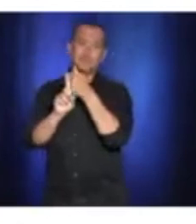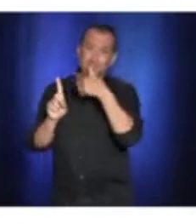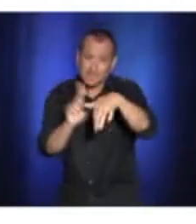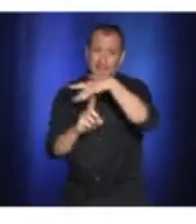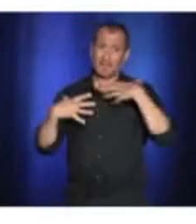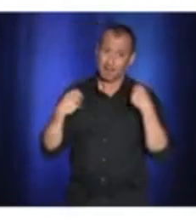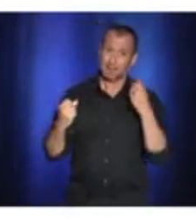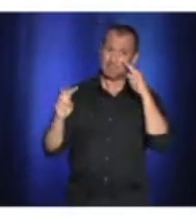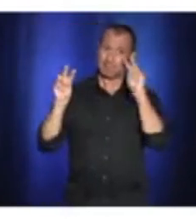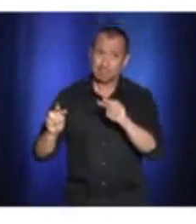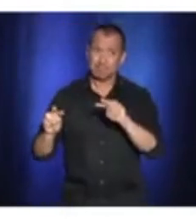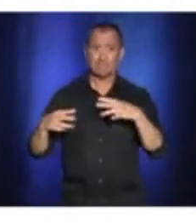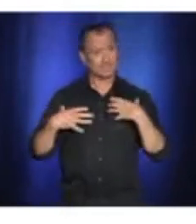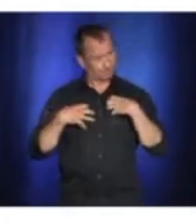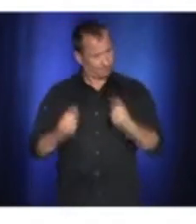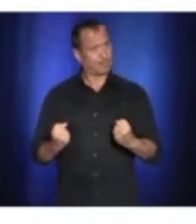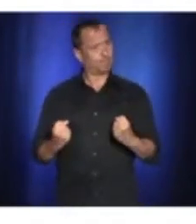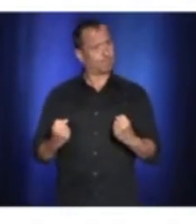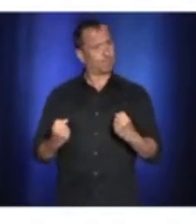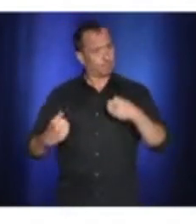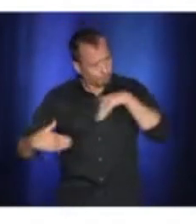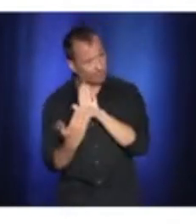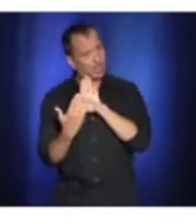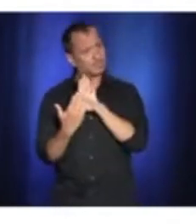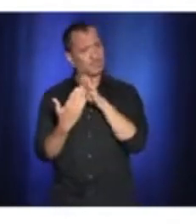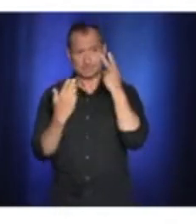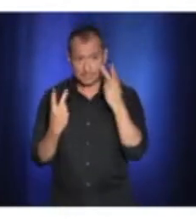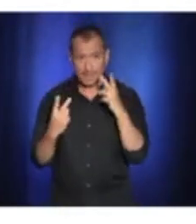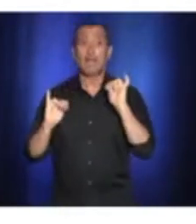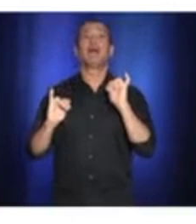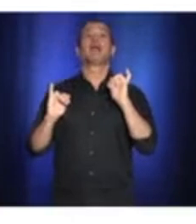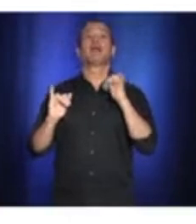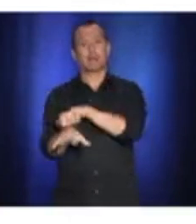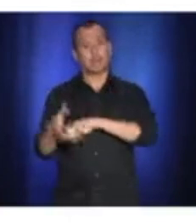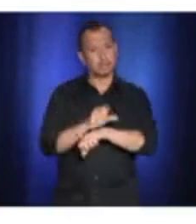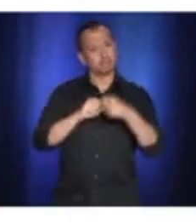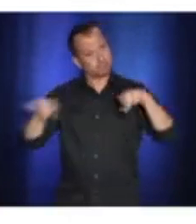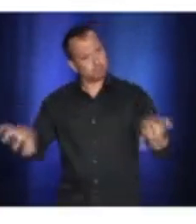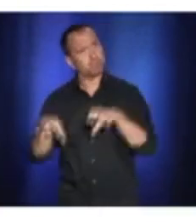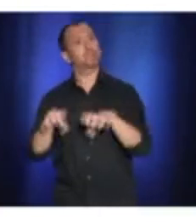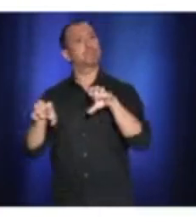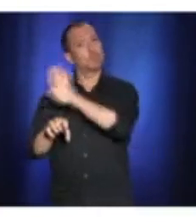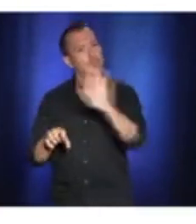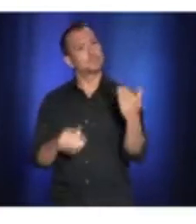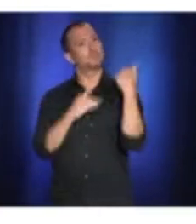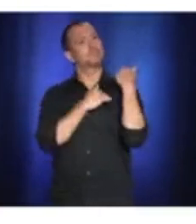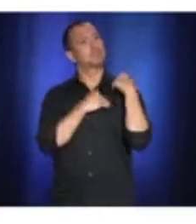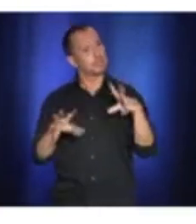face this challenge to embrace this power that you have, respect the rules,